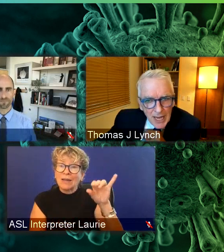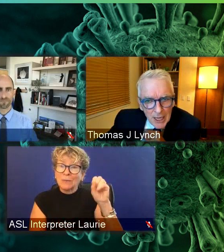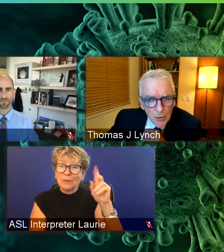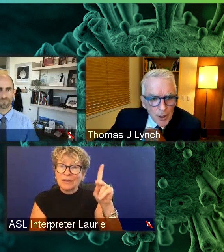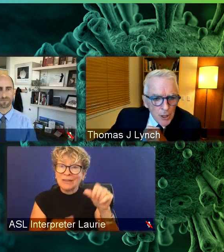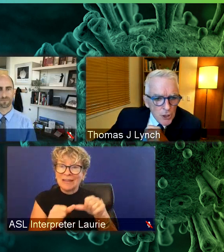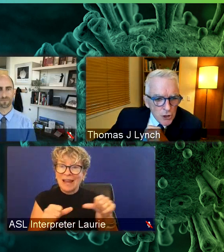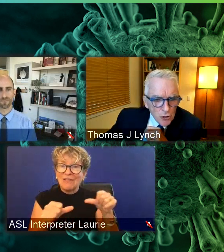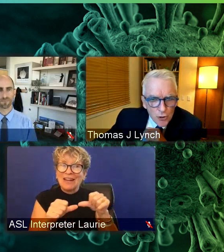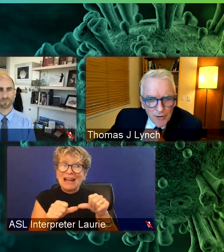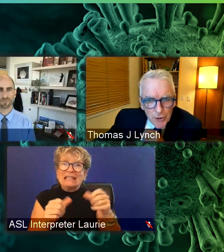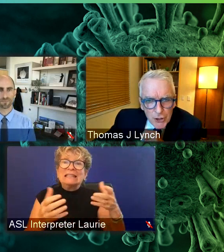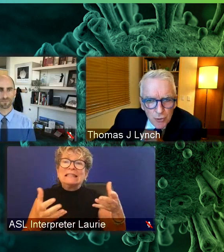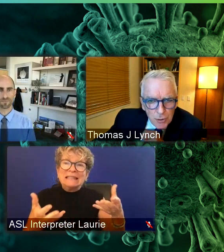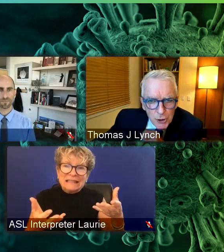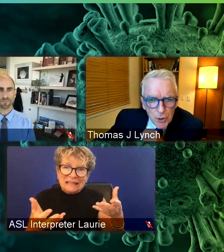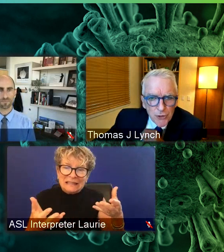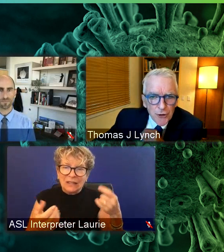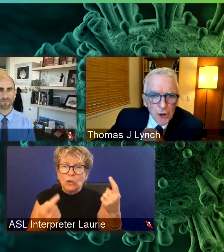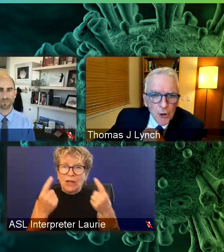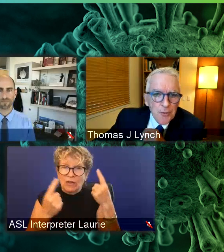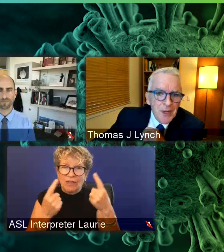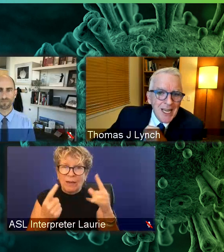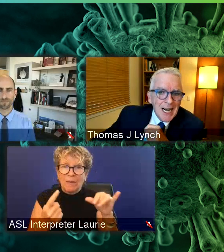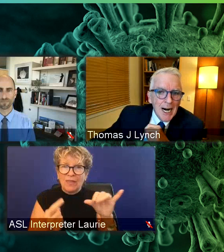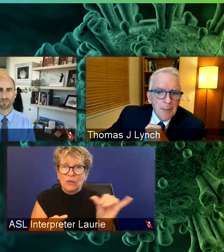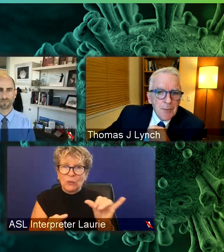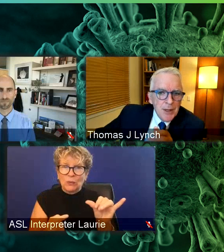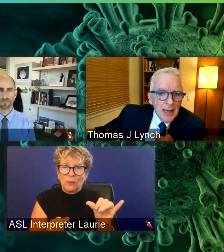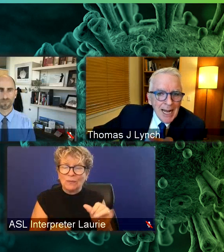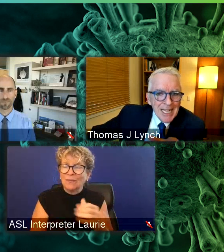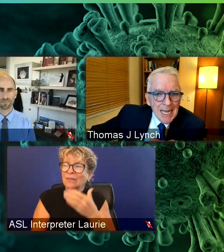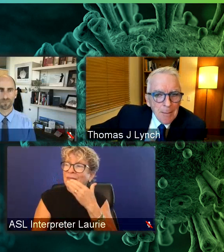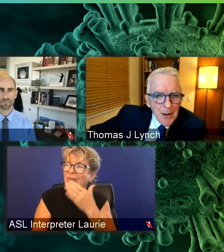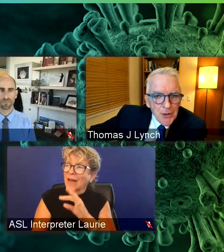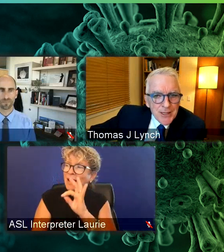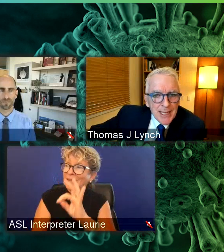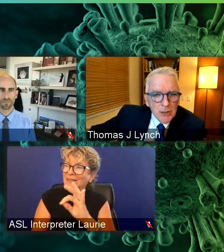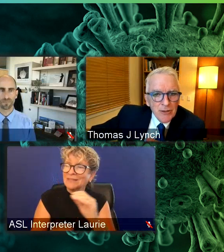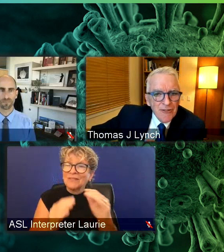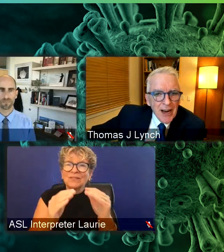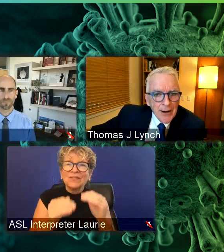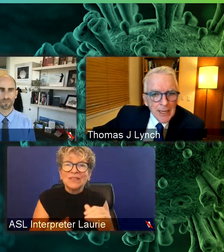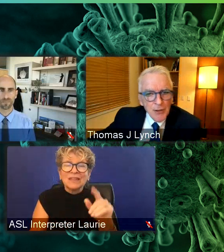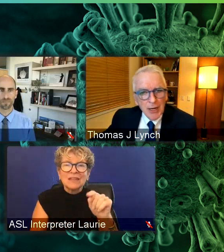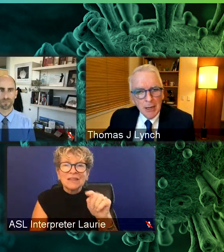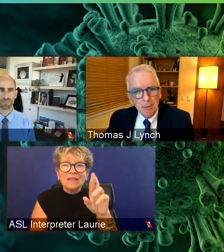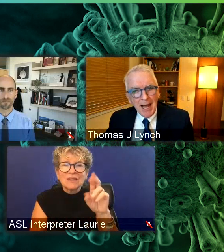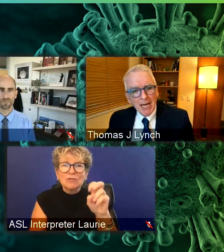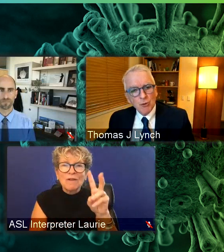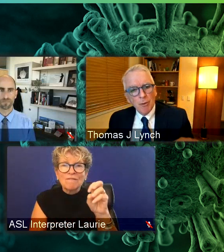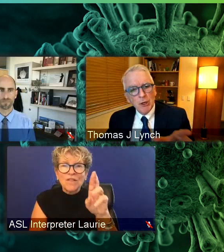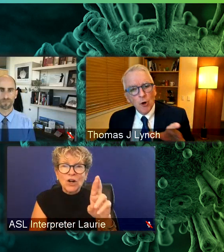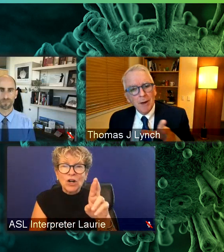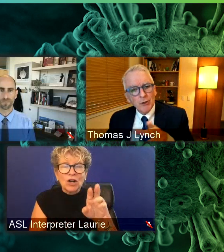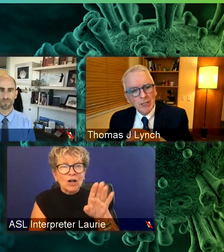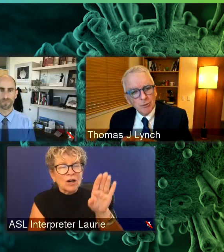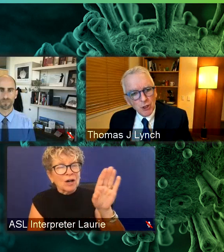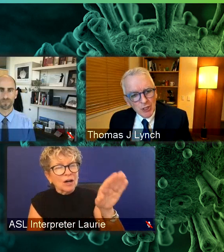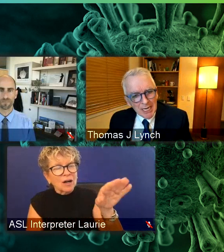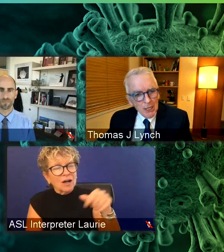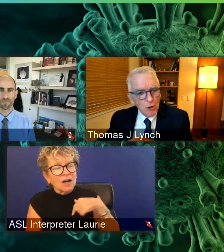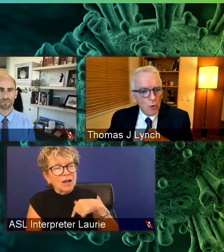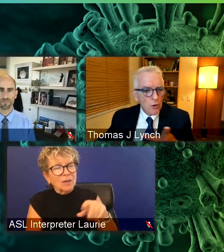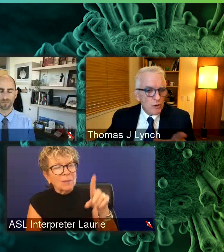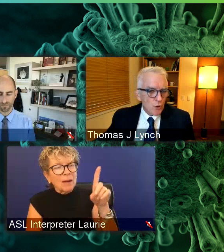Great, thank you. So Trevor, this one's for you. Anything about the Delta variant that impacts what we know about